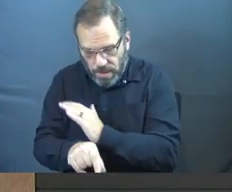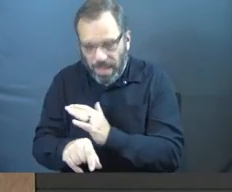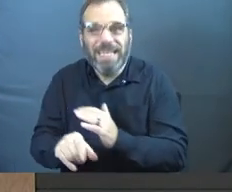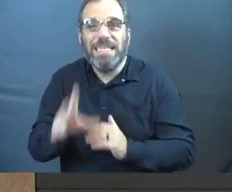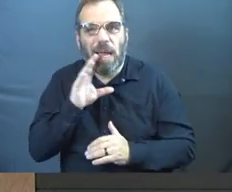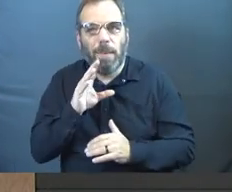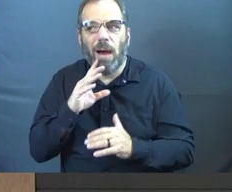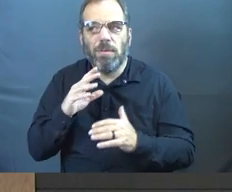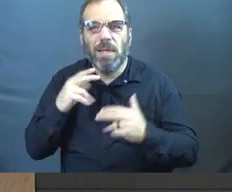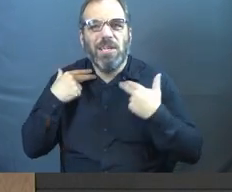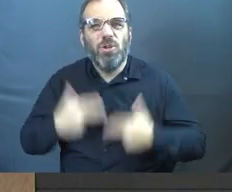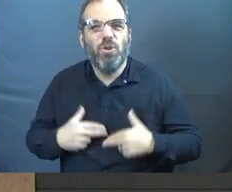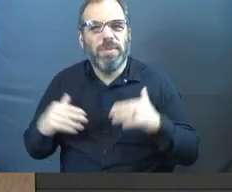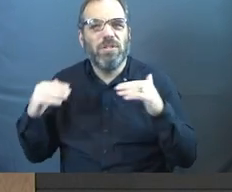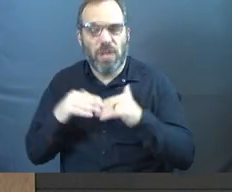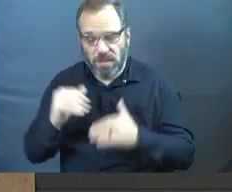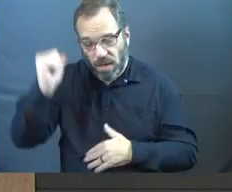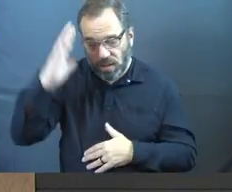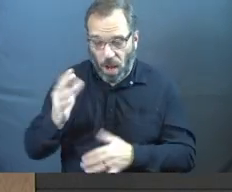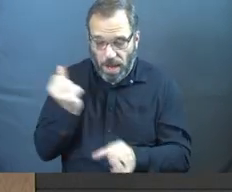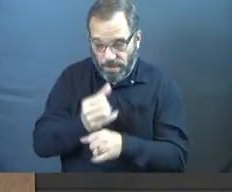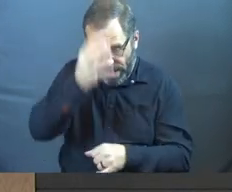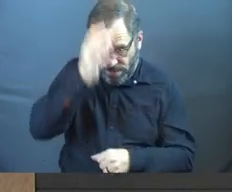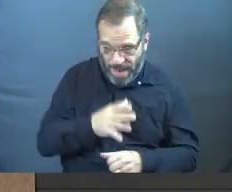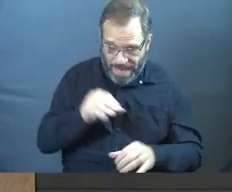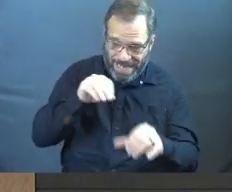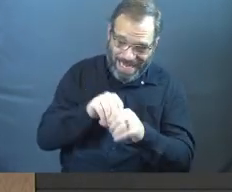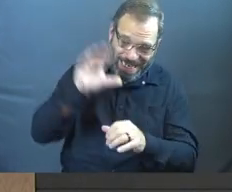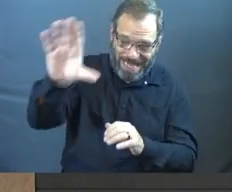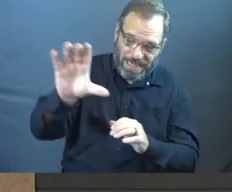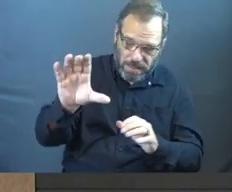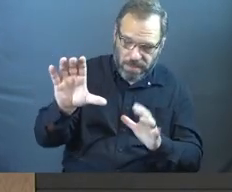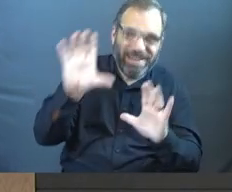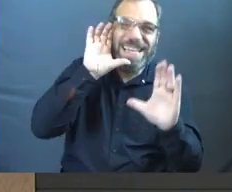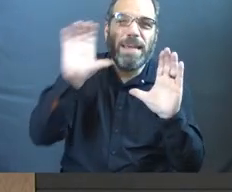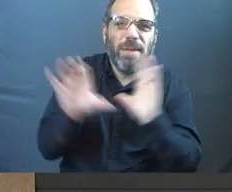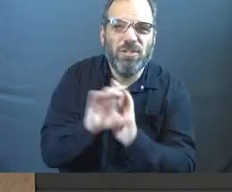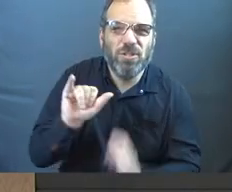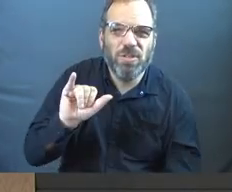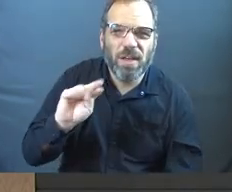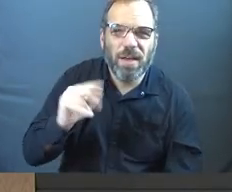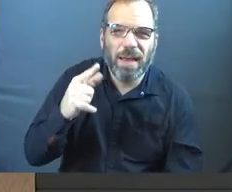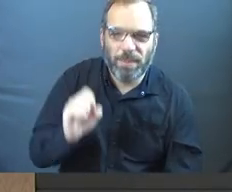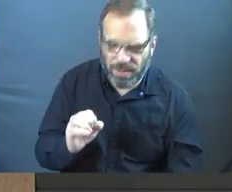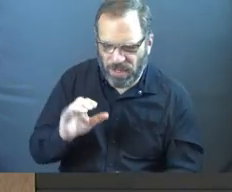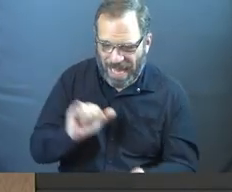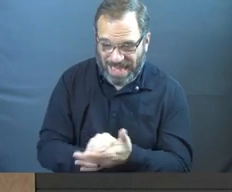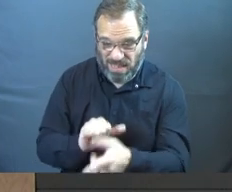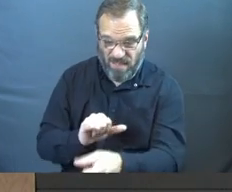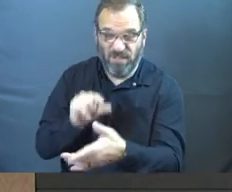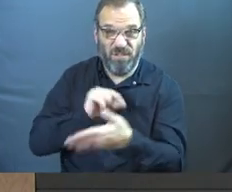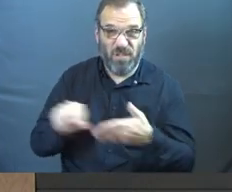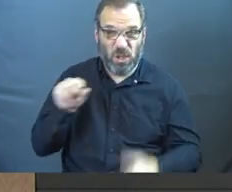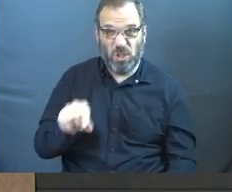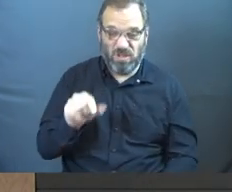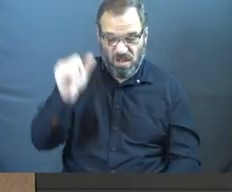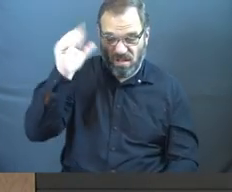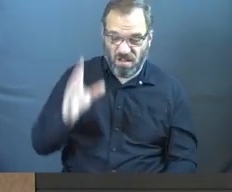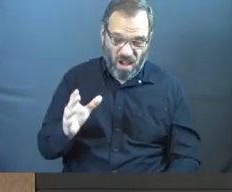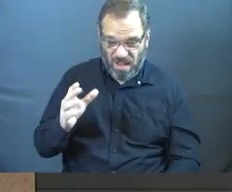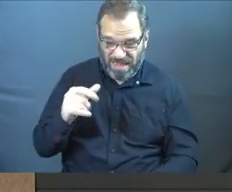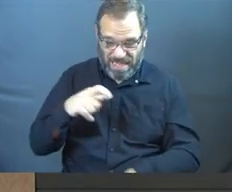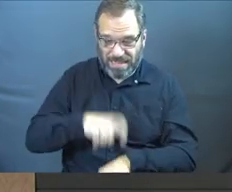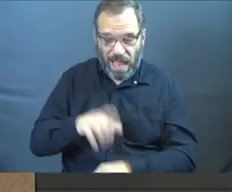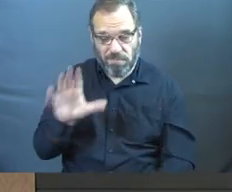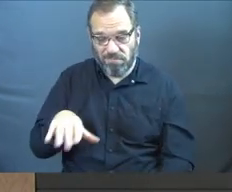talking about human justice there. For God made man in his own image. And in this powerful verse, God takes